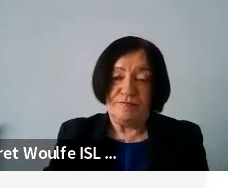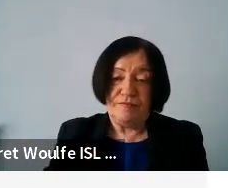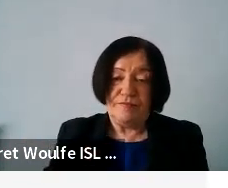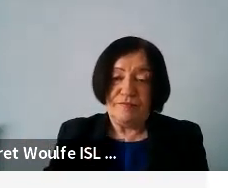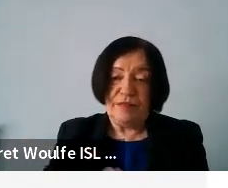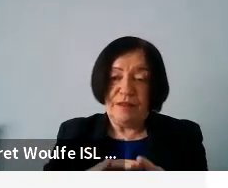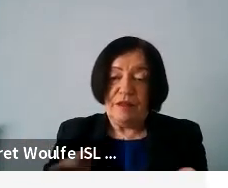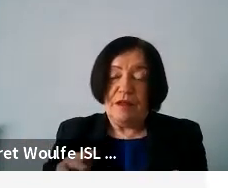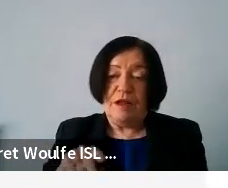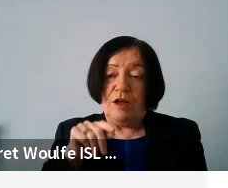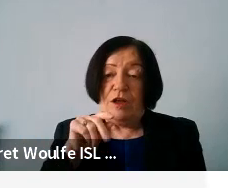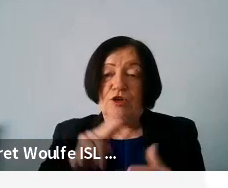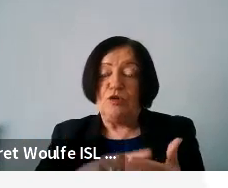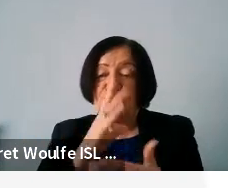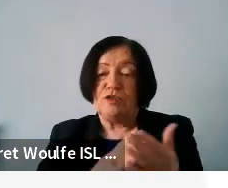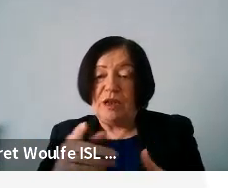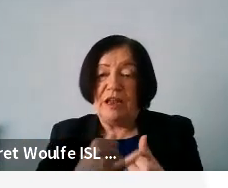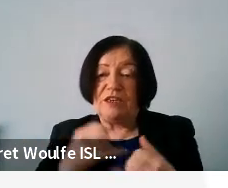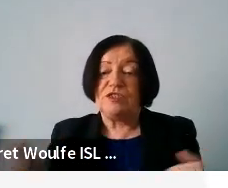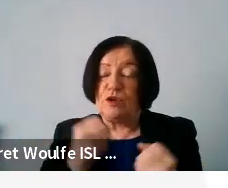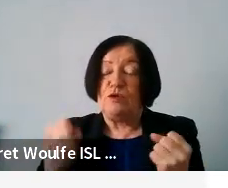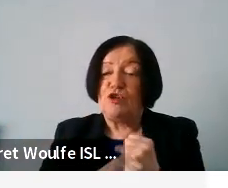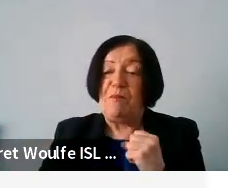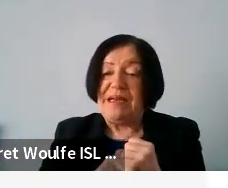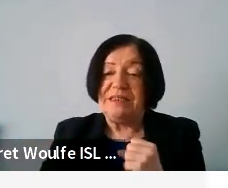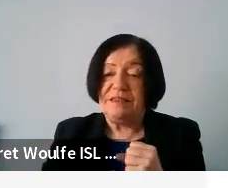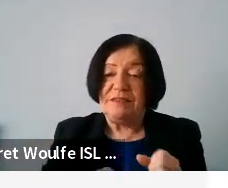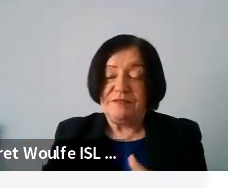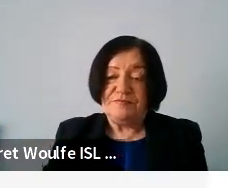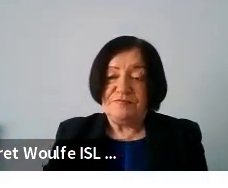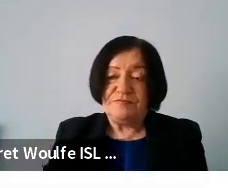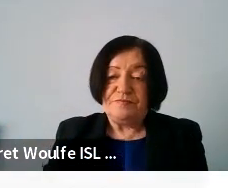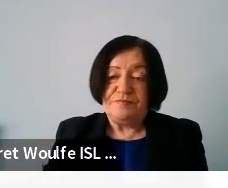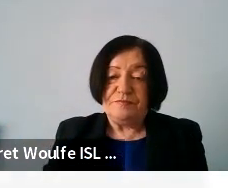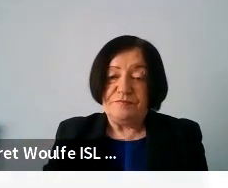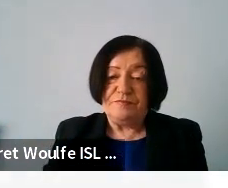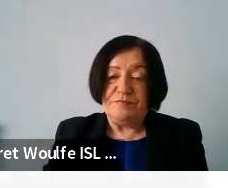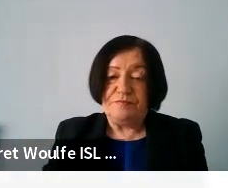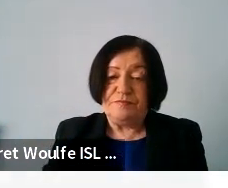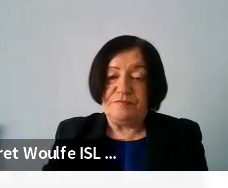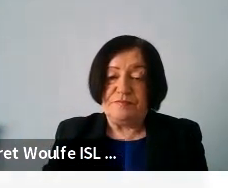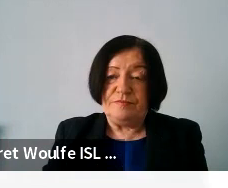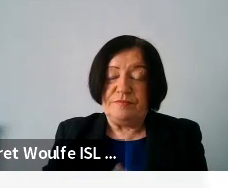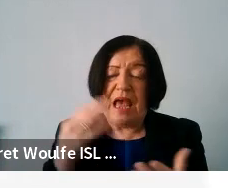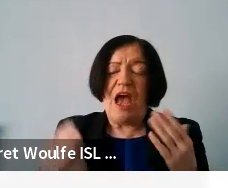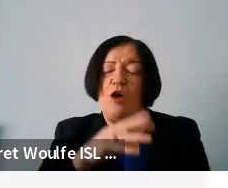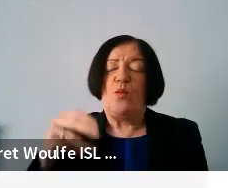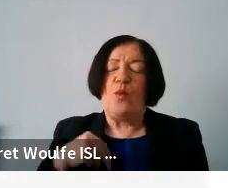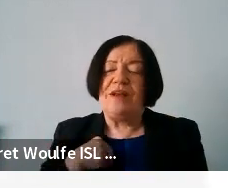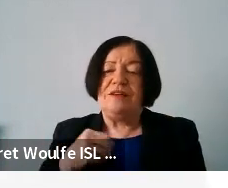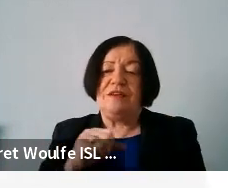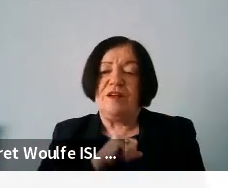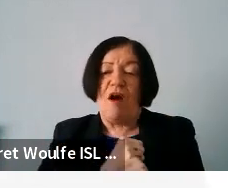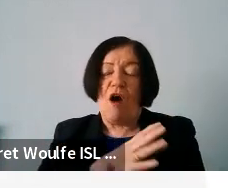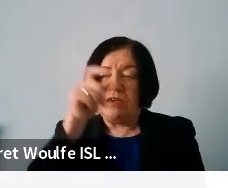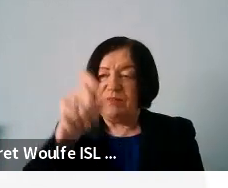Not use certain services such as social medias like Facebook. It's also interesting. How should we ensure that all